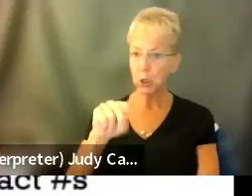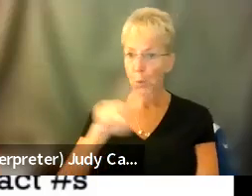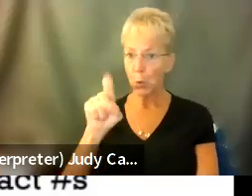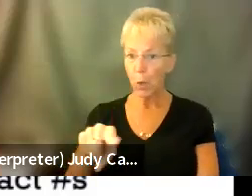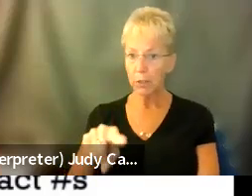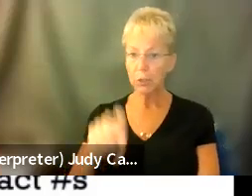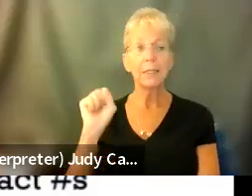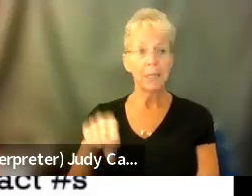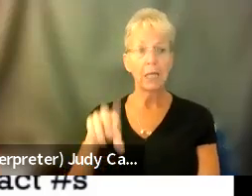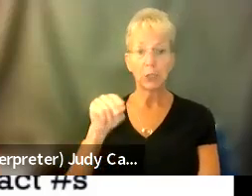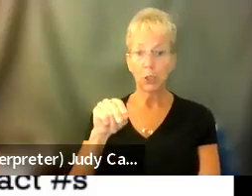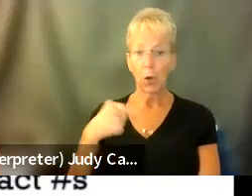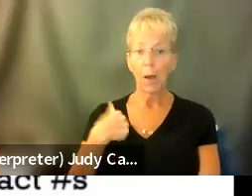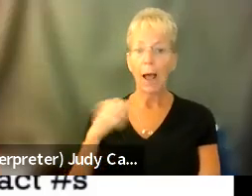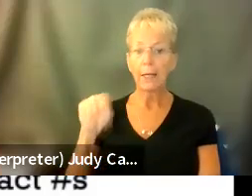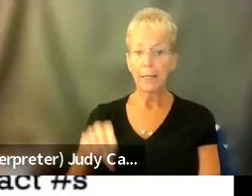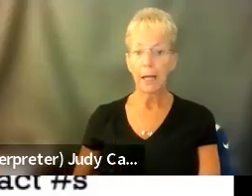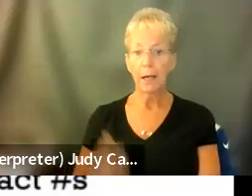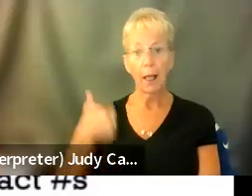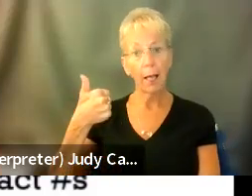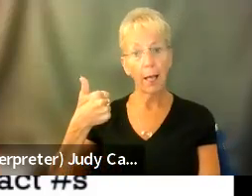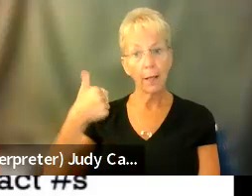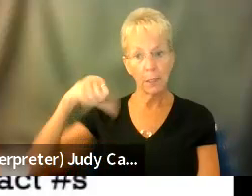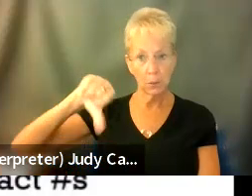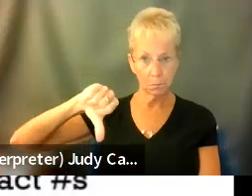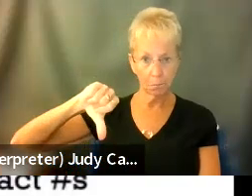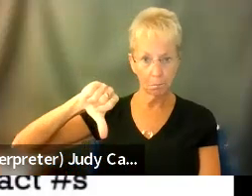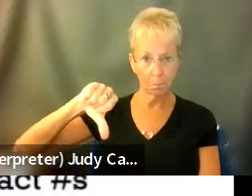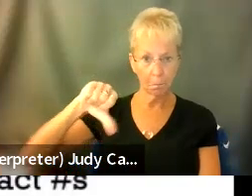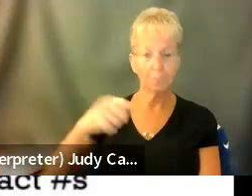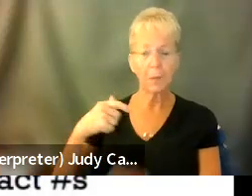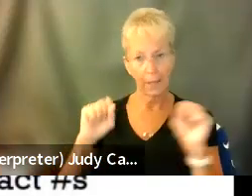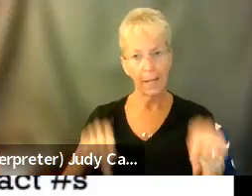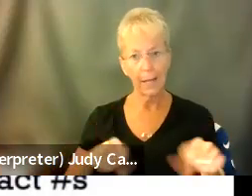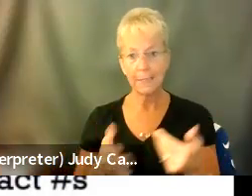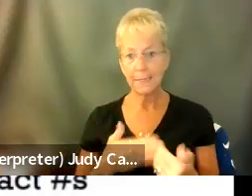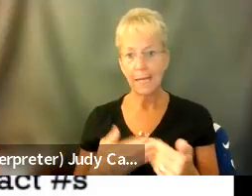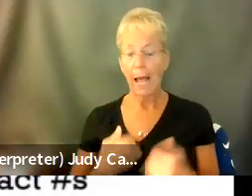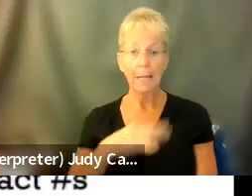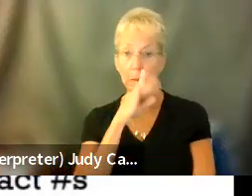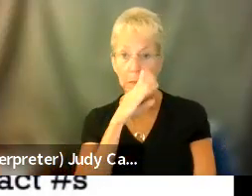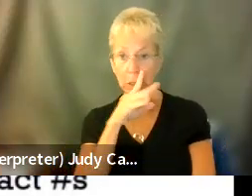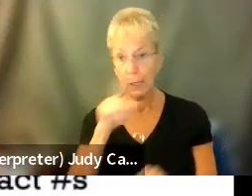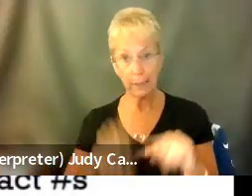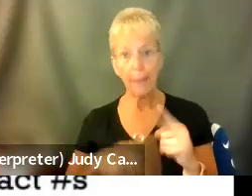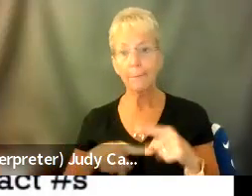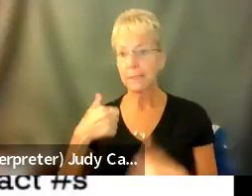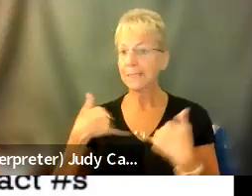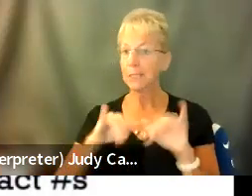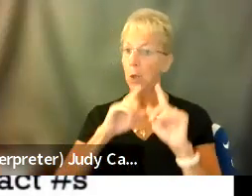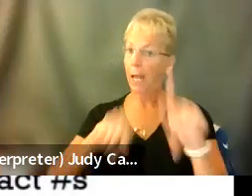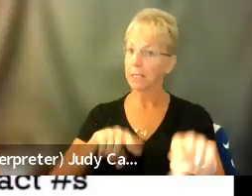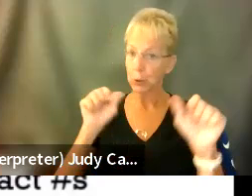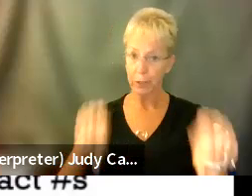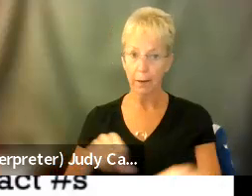with yes or no questions, I can do thumbs up. I can do thumbs down, even if I can't talk for myself. You